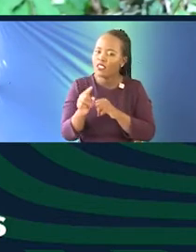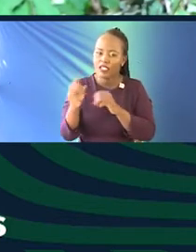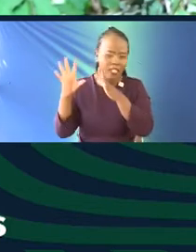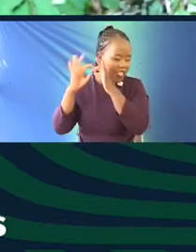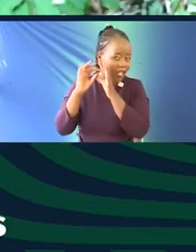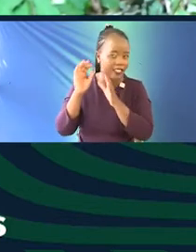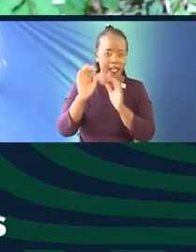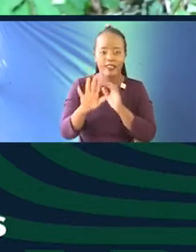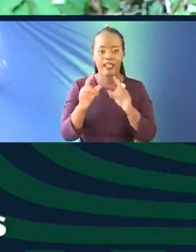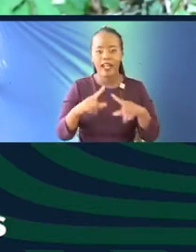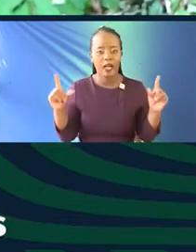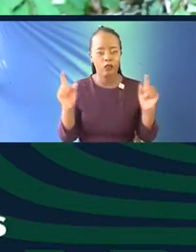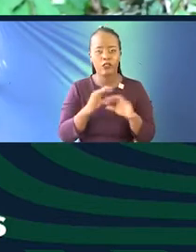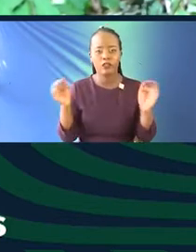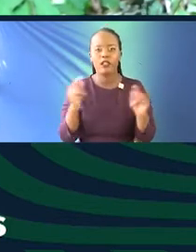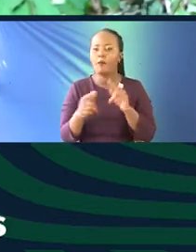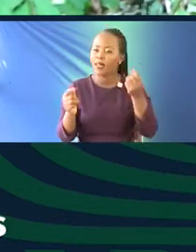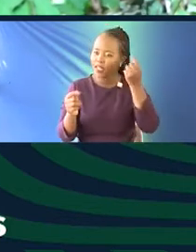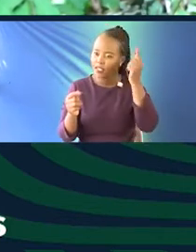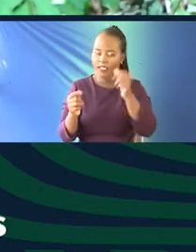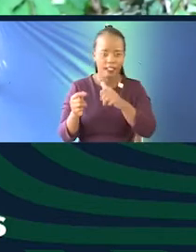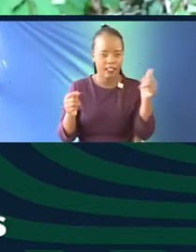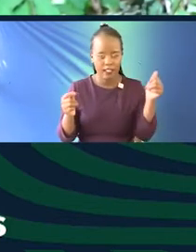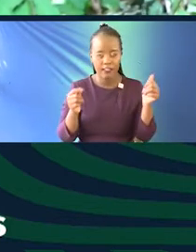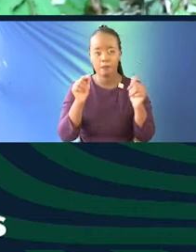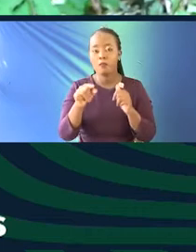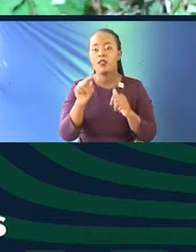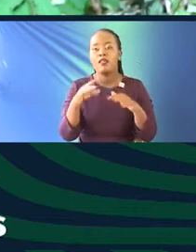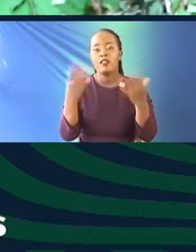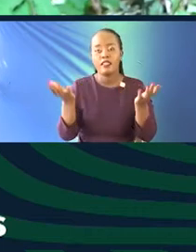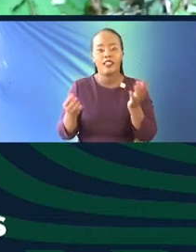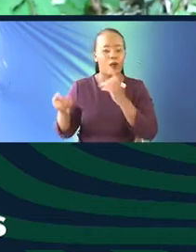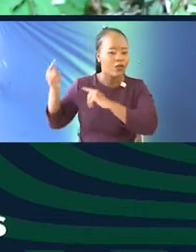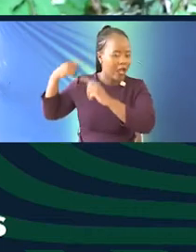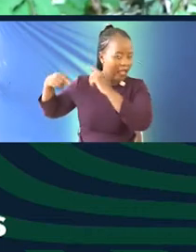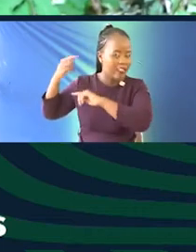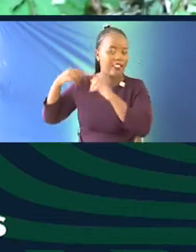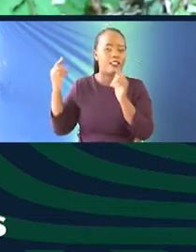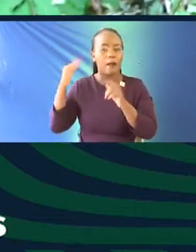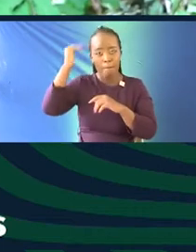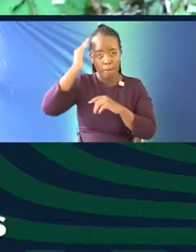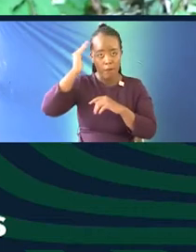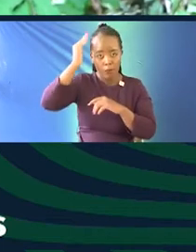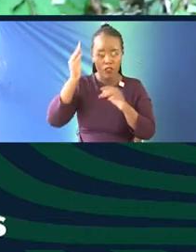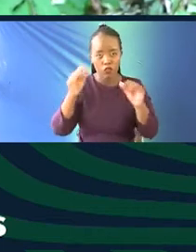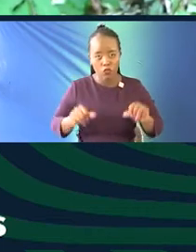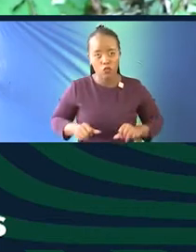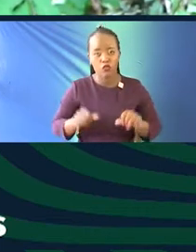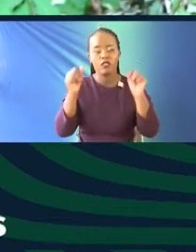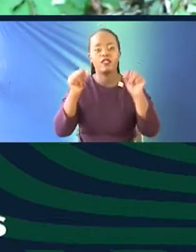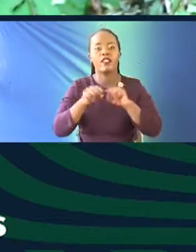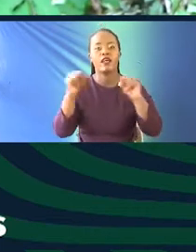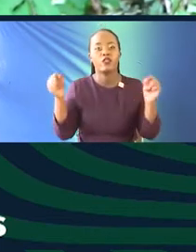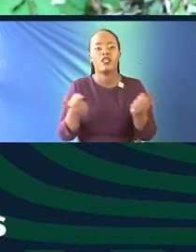culture or in their language, but they do know about it. So this is sort of how, you know, ancestral memory is coming through into modern, sort of like, into our